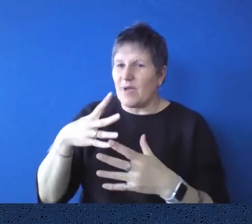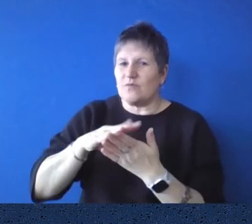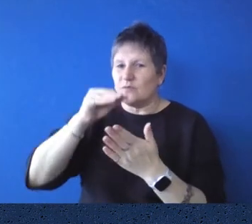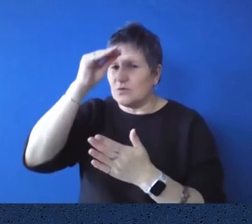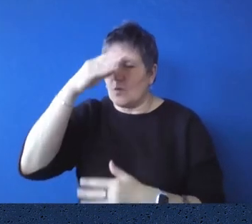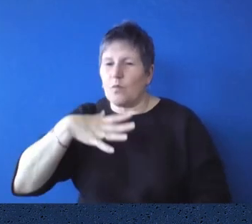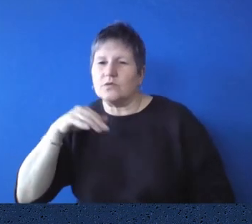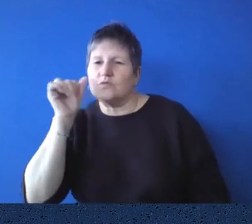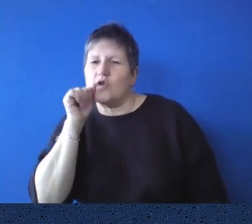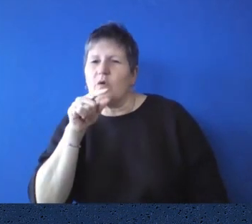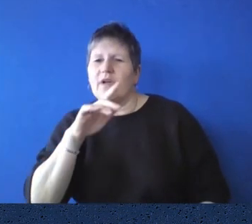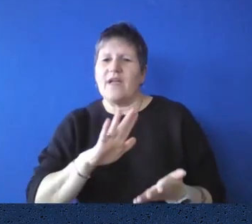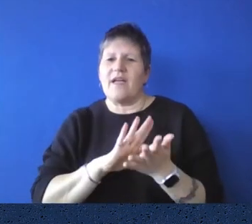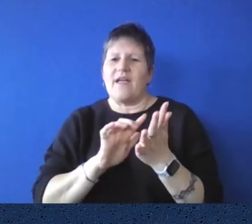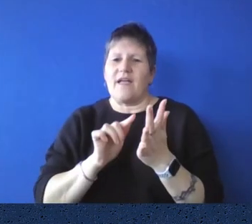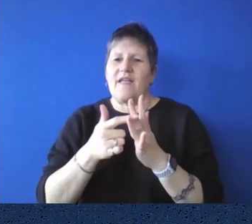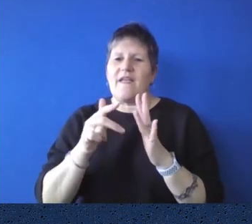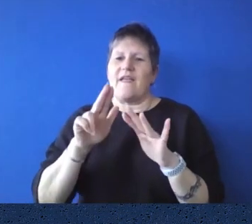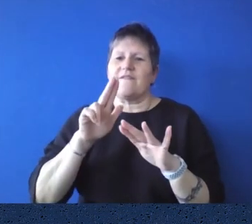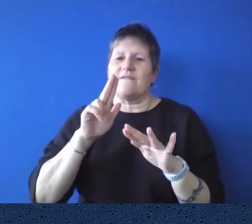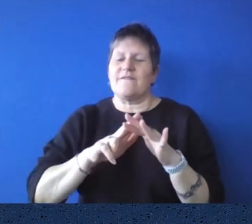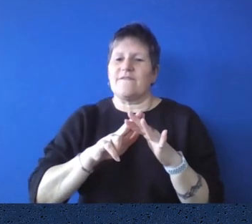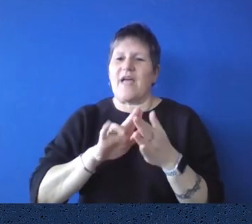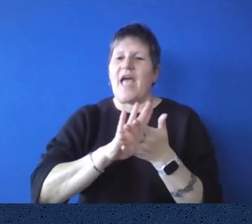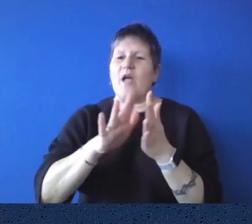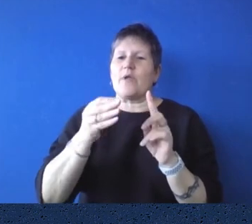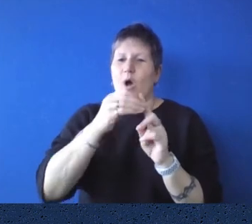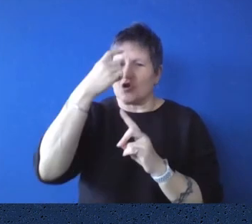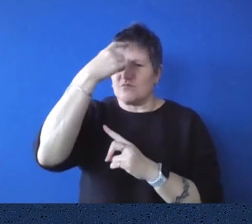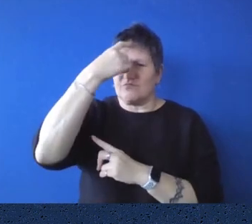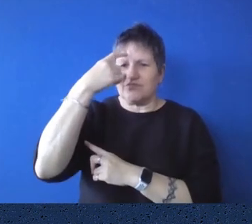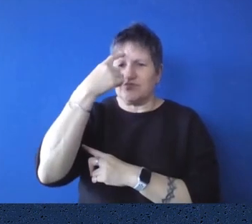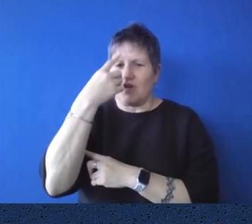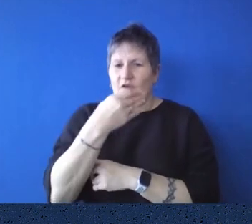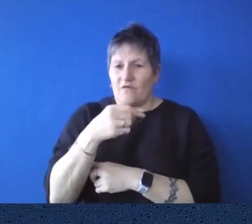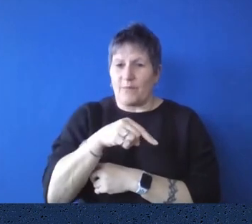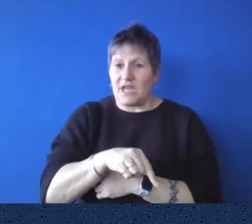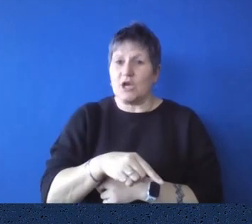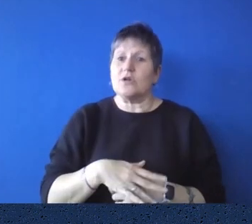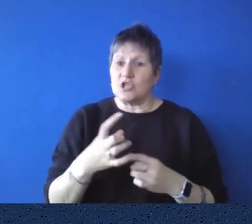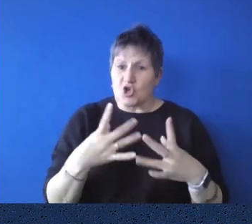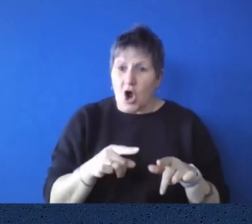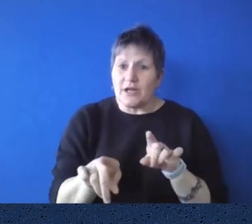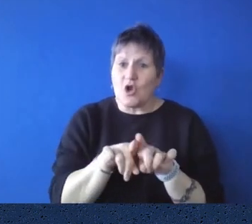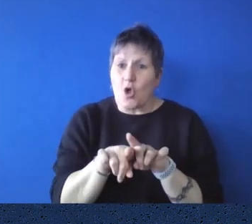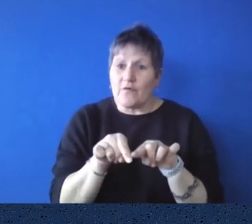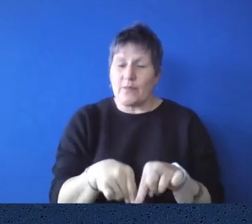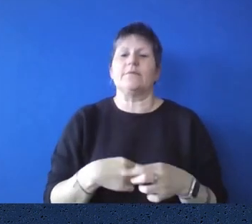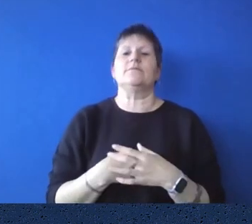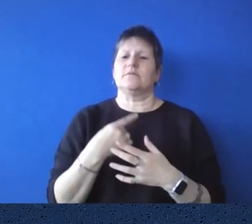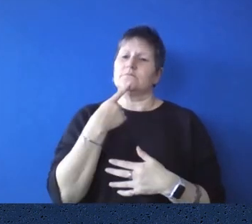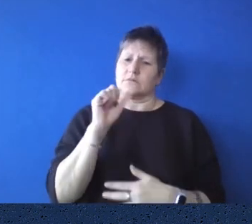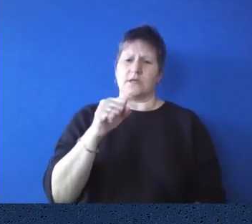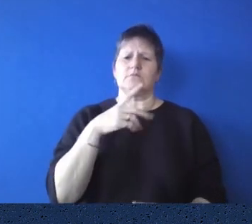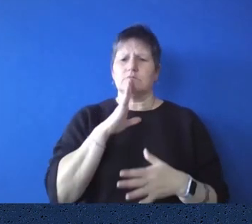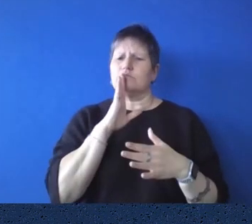actually, uh, came from here. And the answer is yes. And he's, yeah. Well,